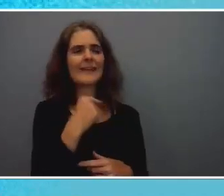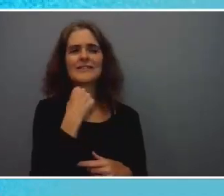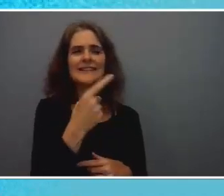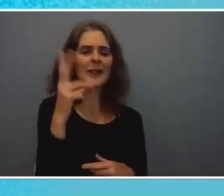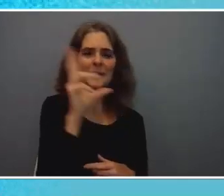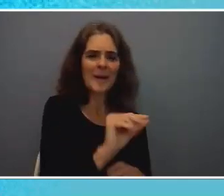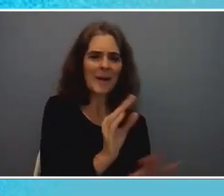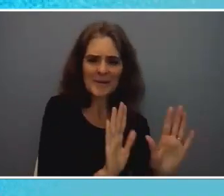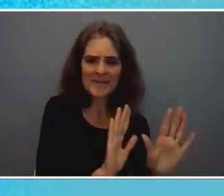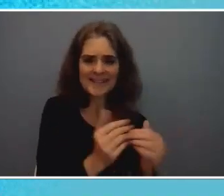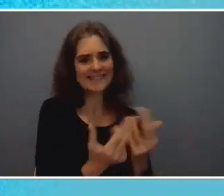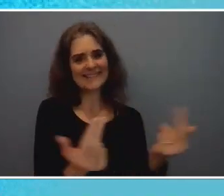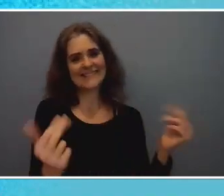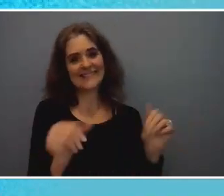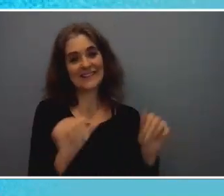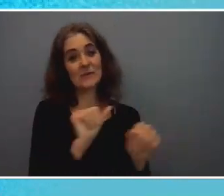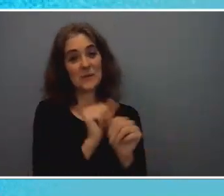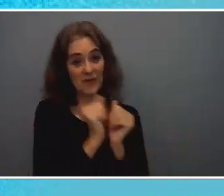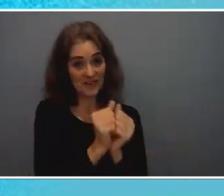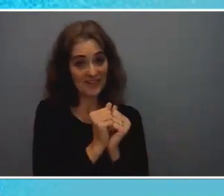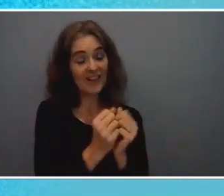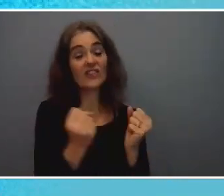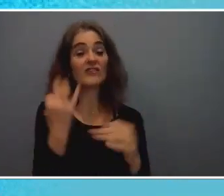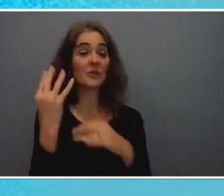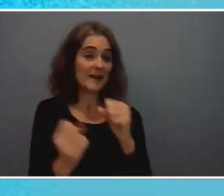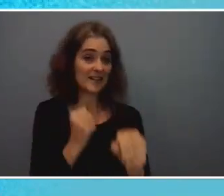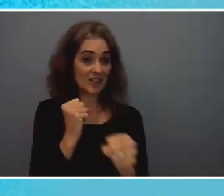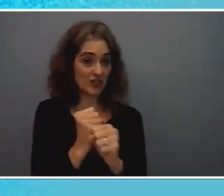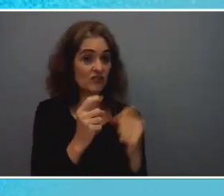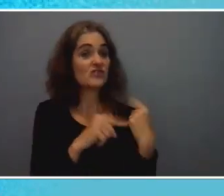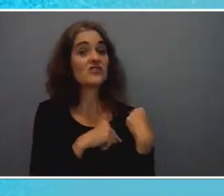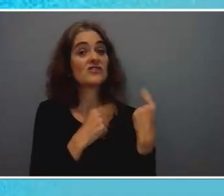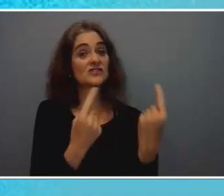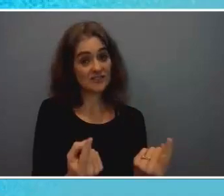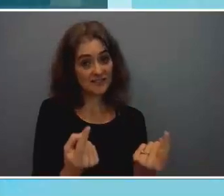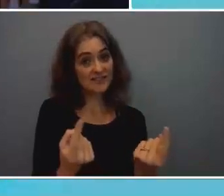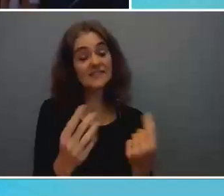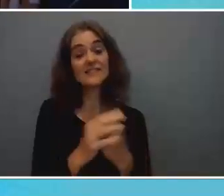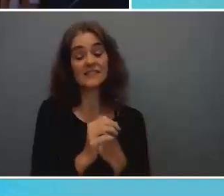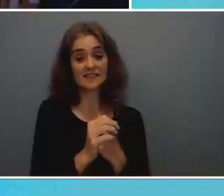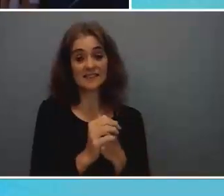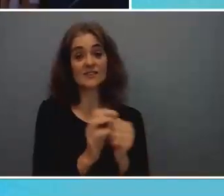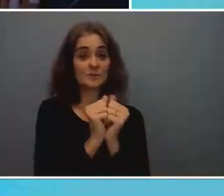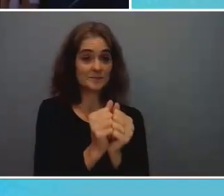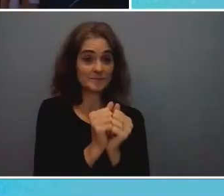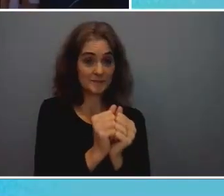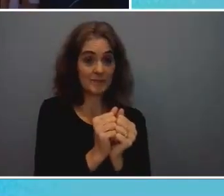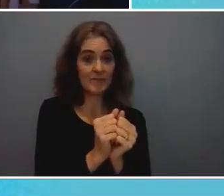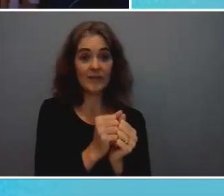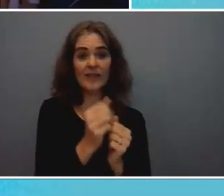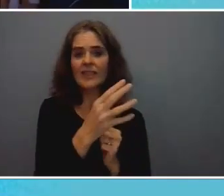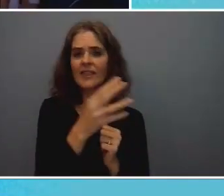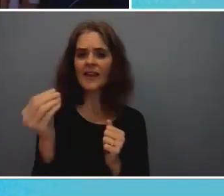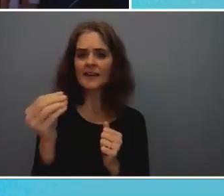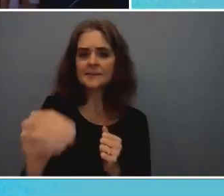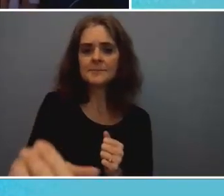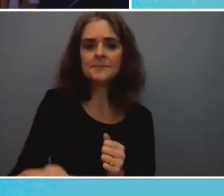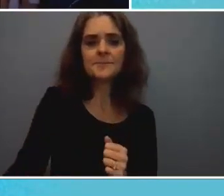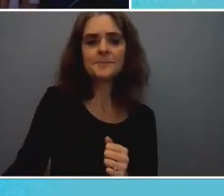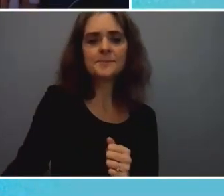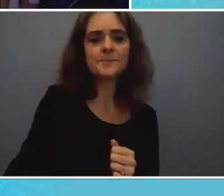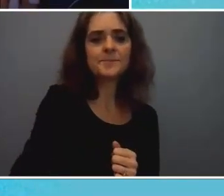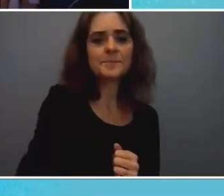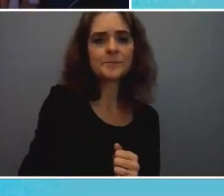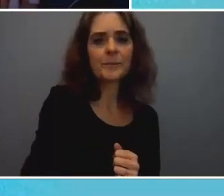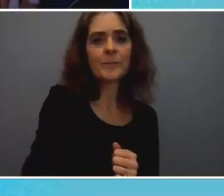i wouldn't uh we've worked together for many years uh at apt associates uh and i'm also